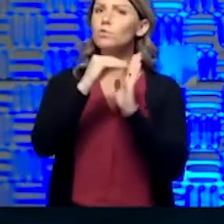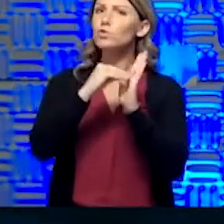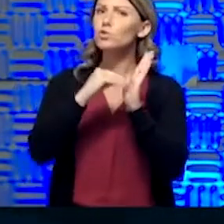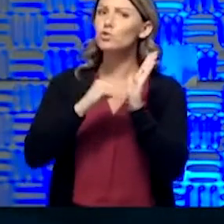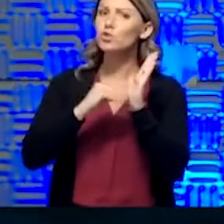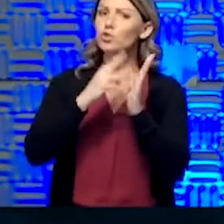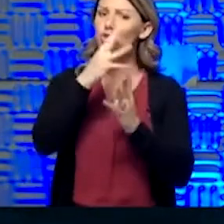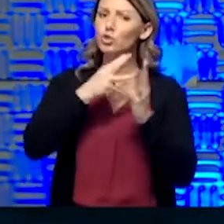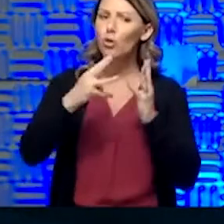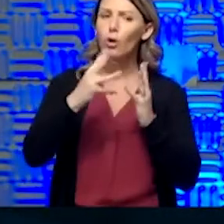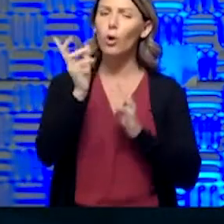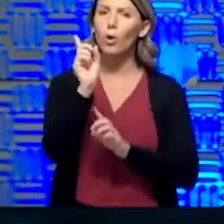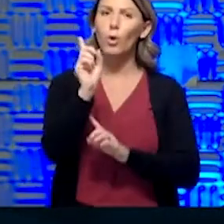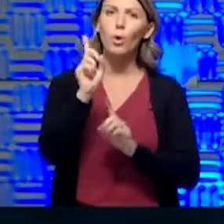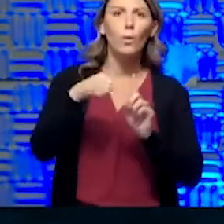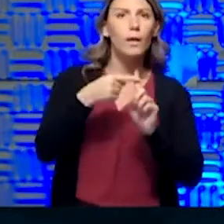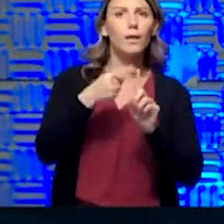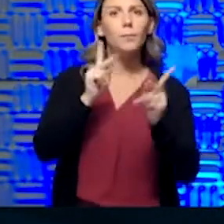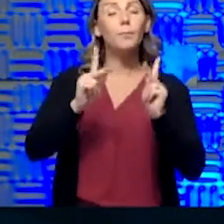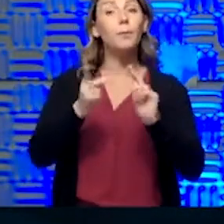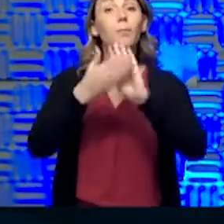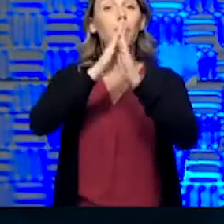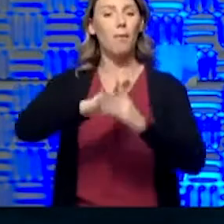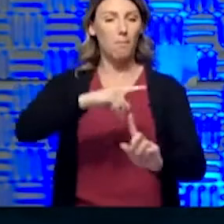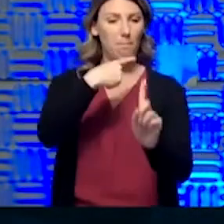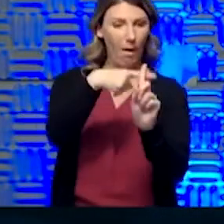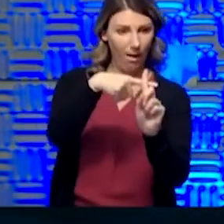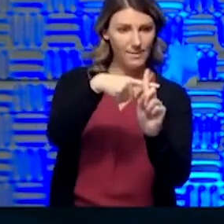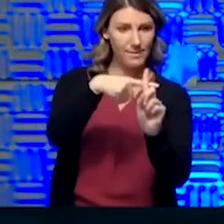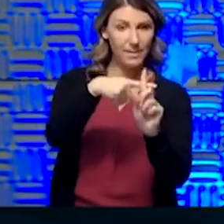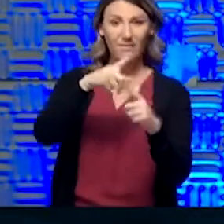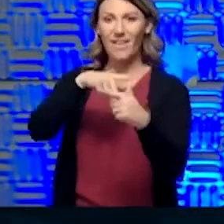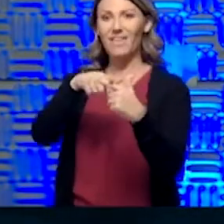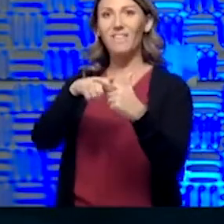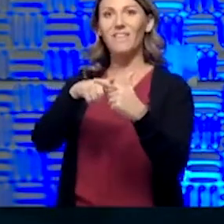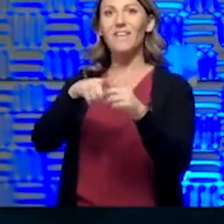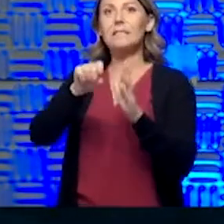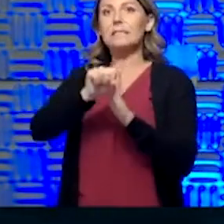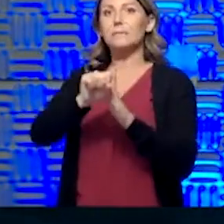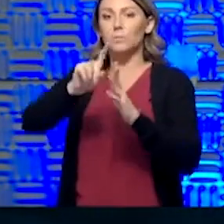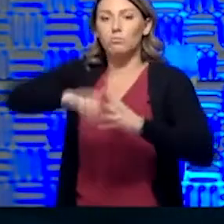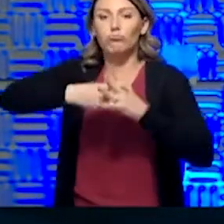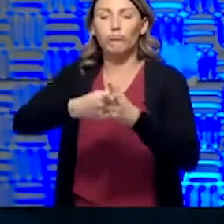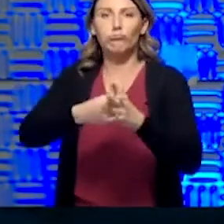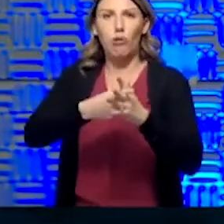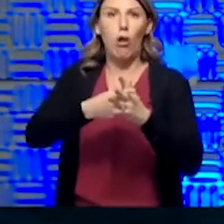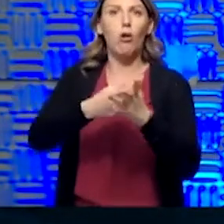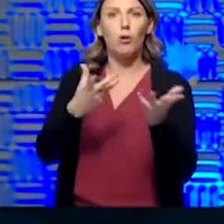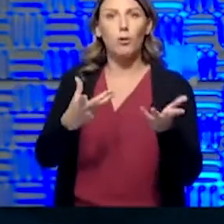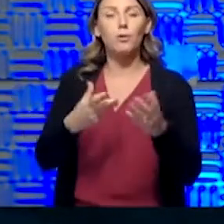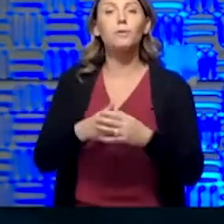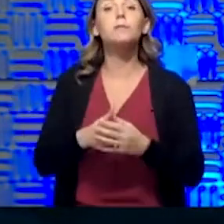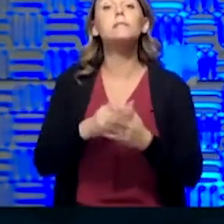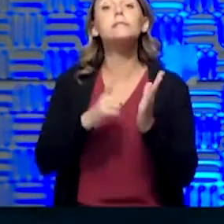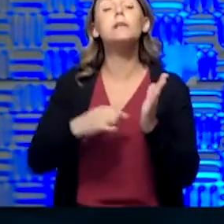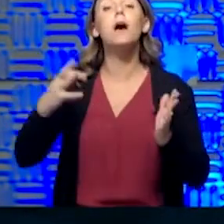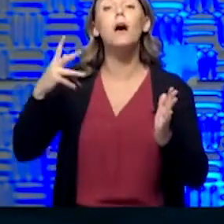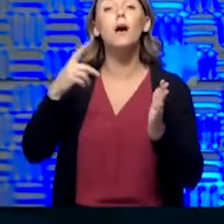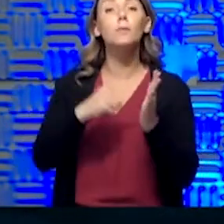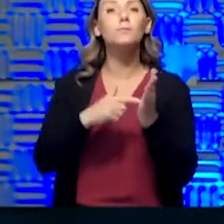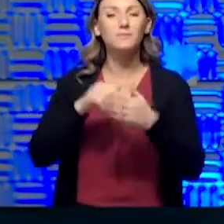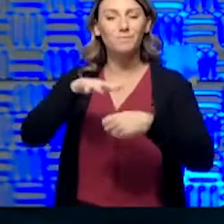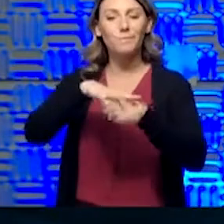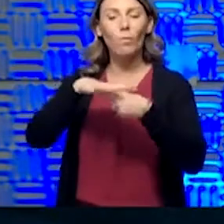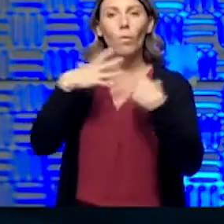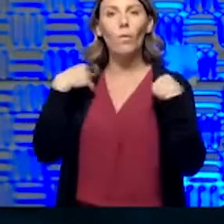that become positive cases, when do they begin their symptoms? Because, you know, sometimes the local health